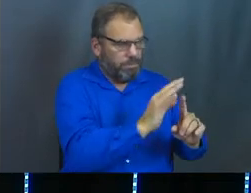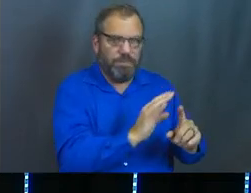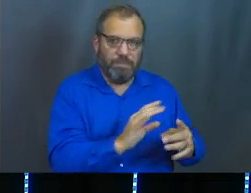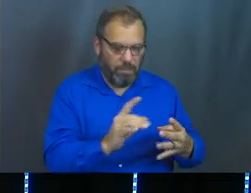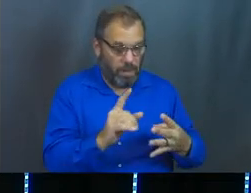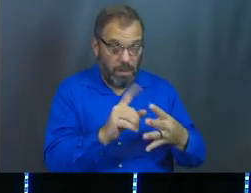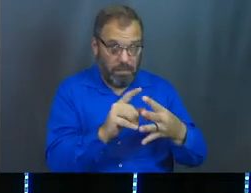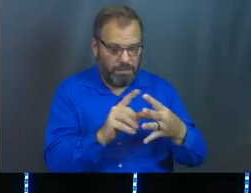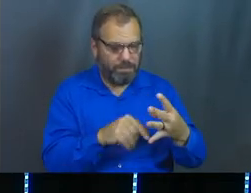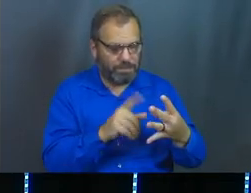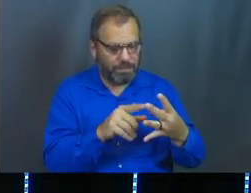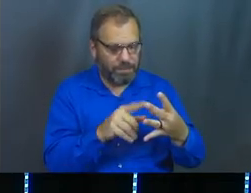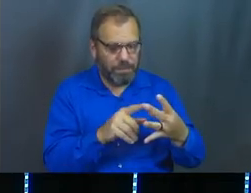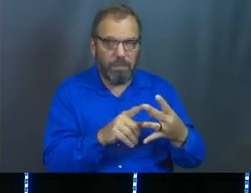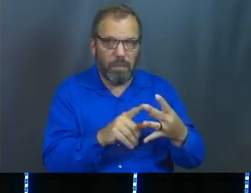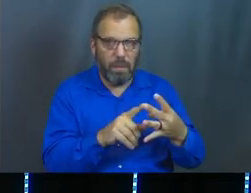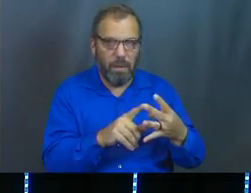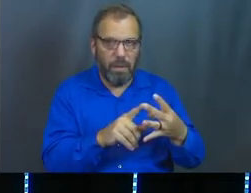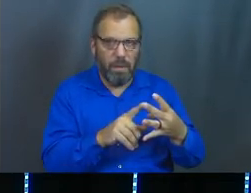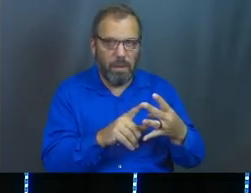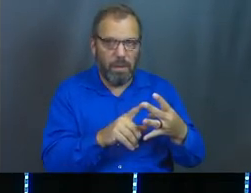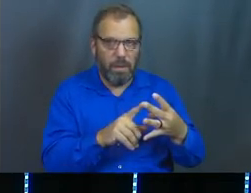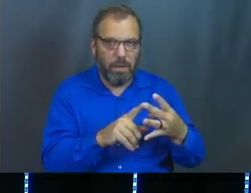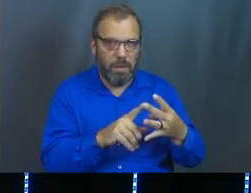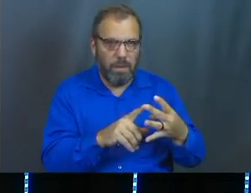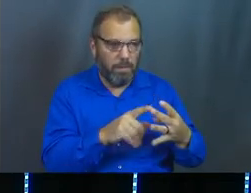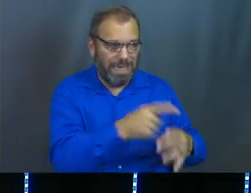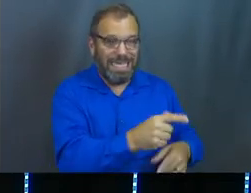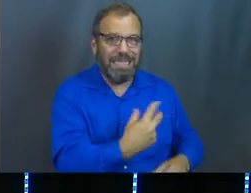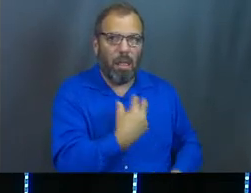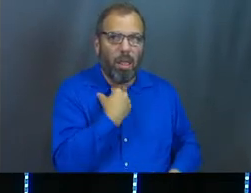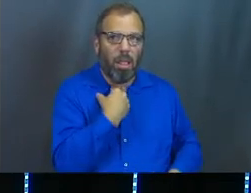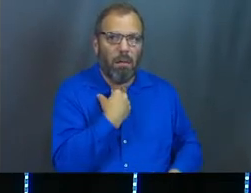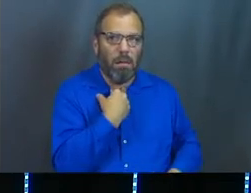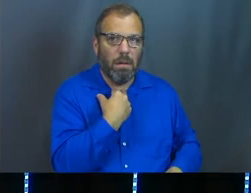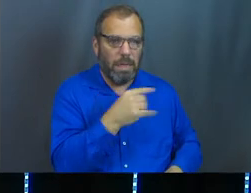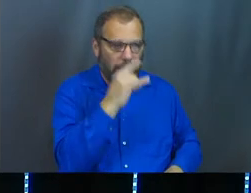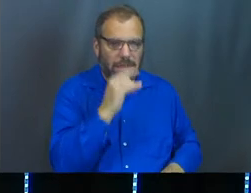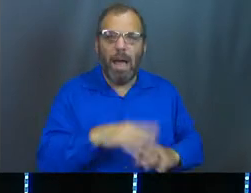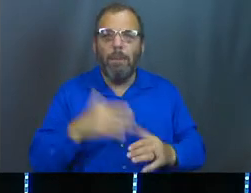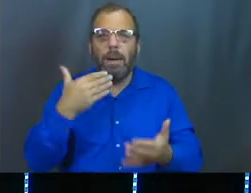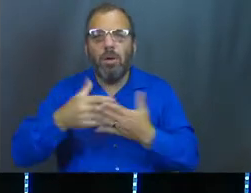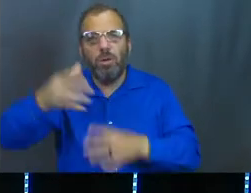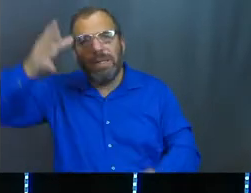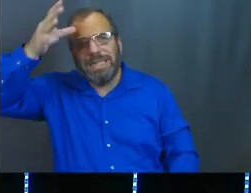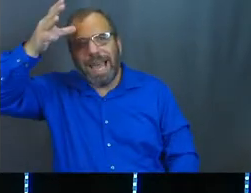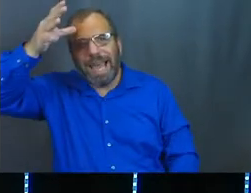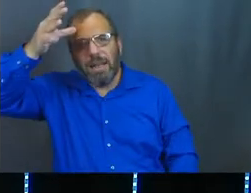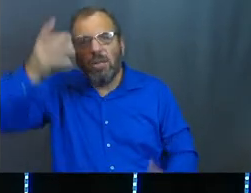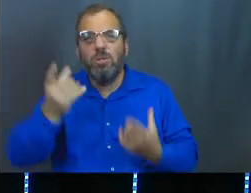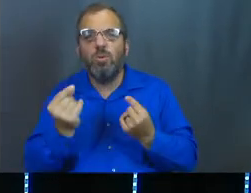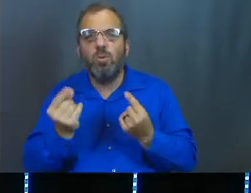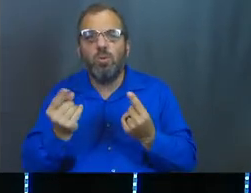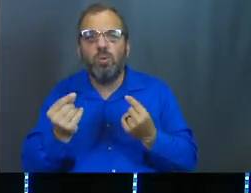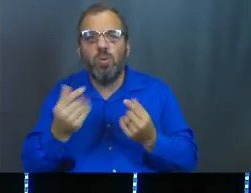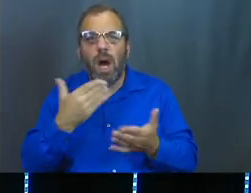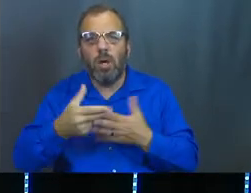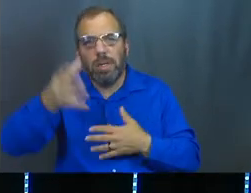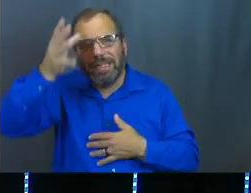Not only does he not put them in straight jackets, but what would a good father have done? Ask yourself that question.